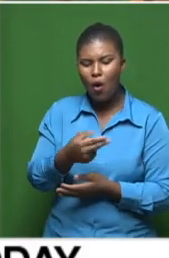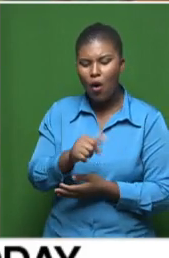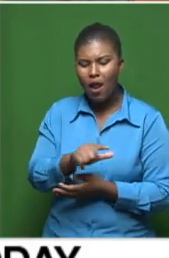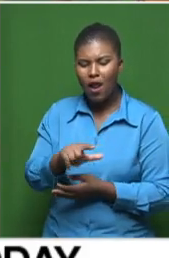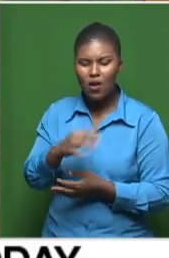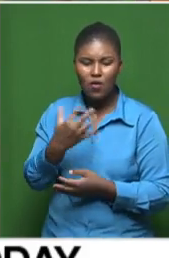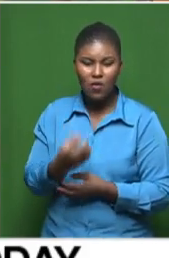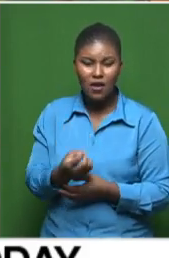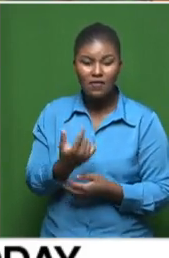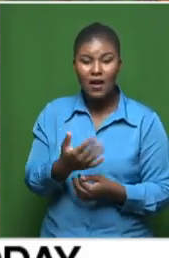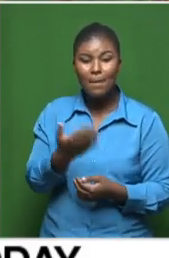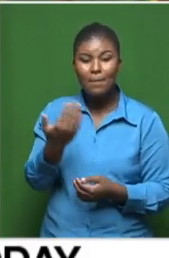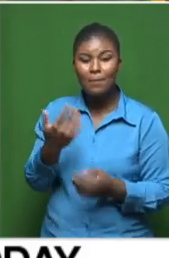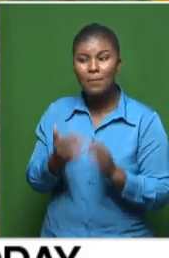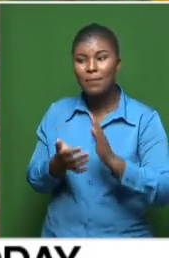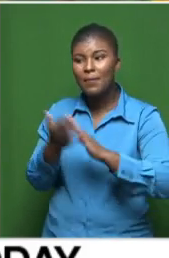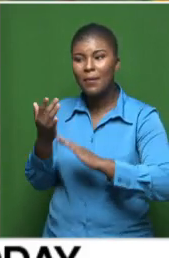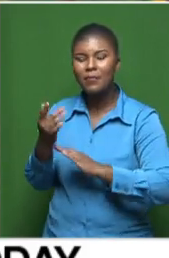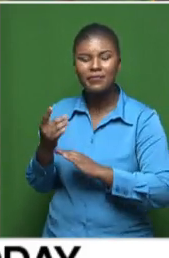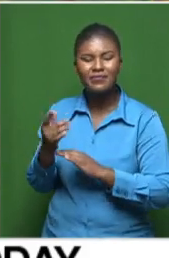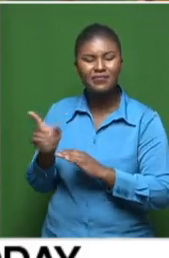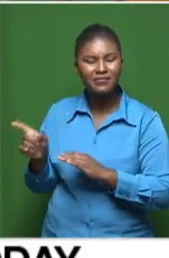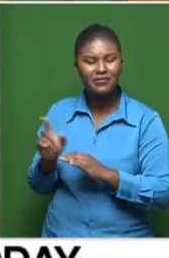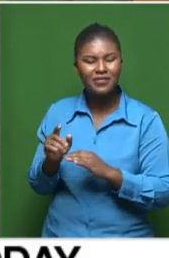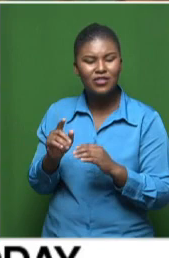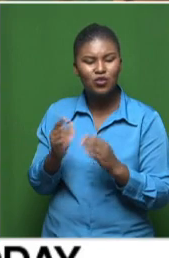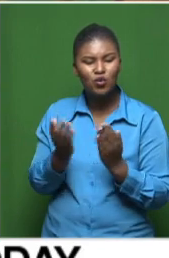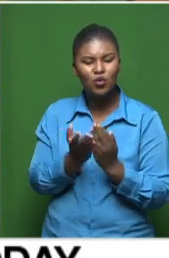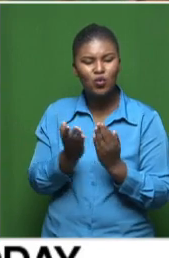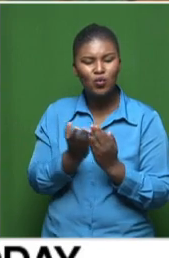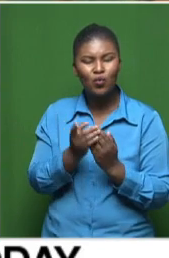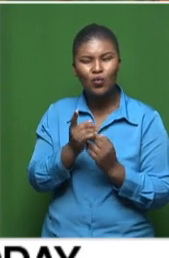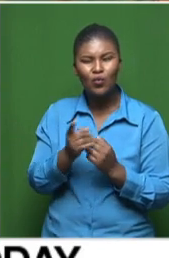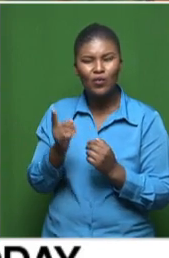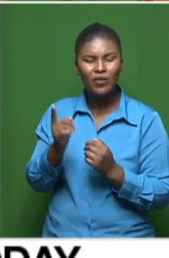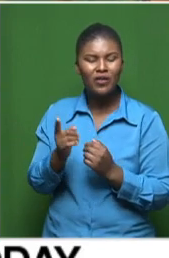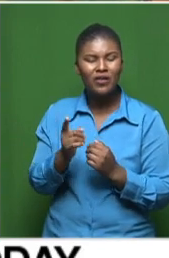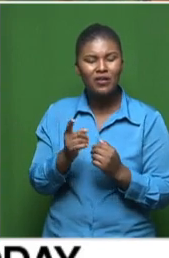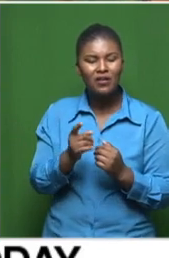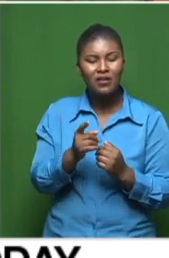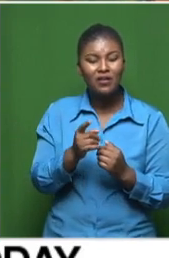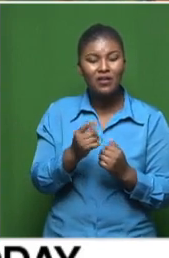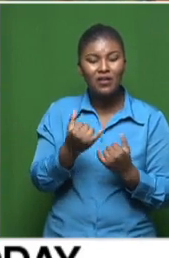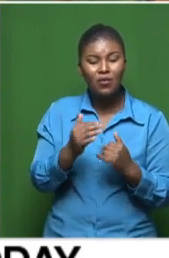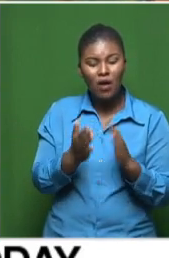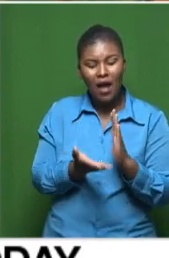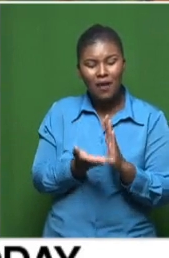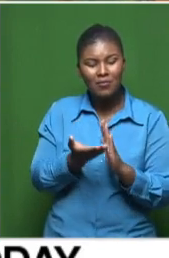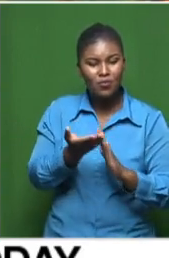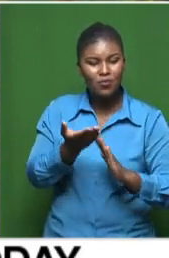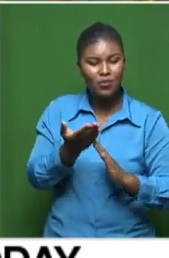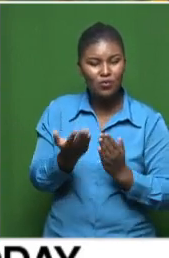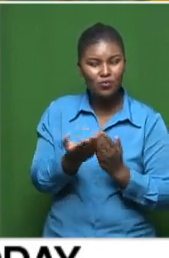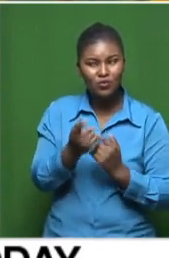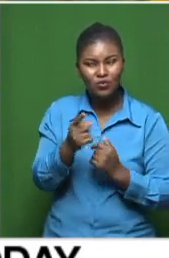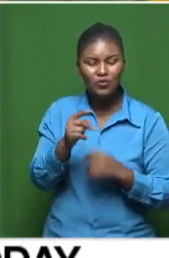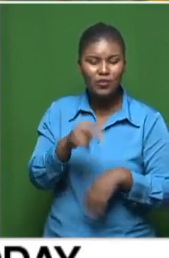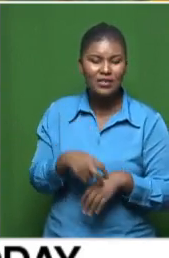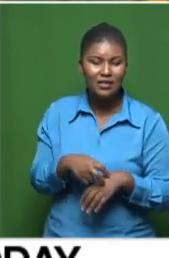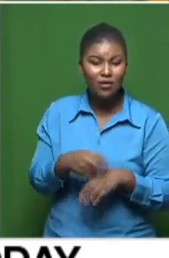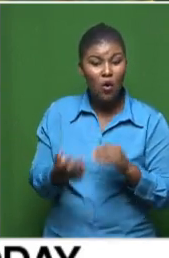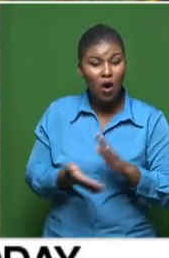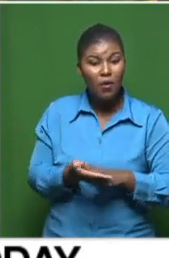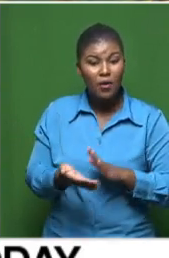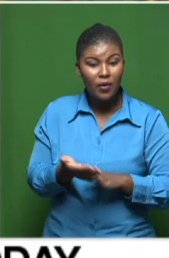going back to township schools and upgrading the infrastructure in those schools, which are still operative, which have very